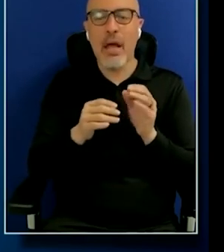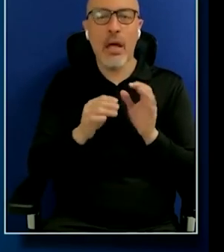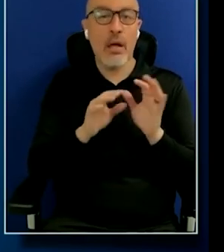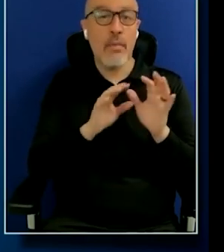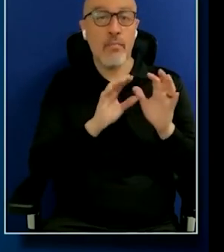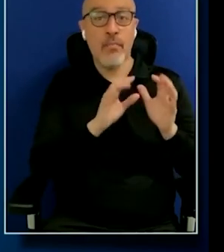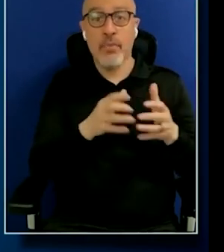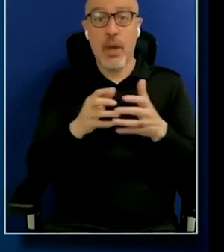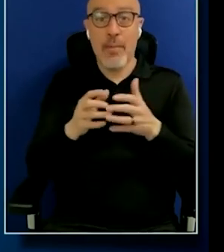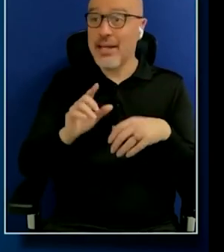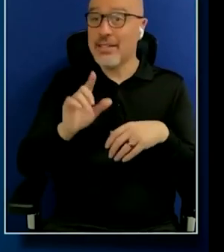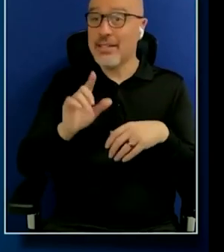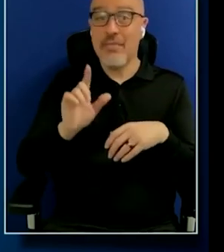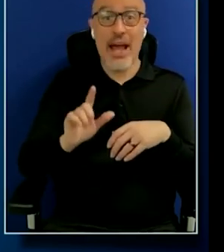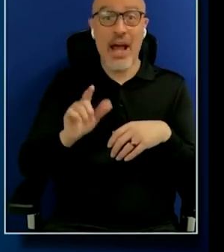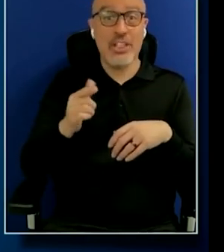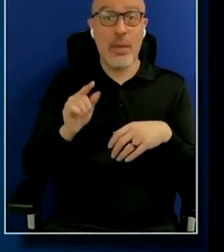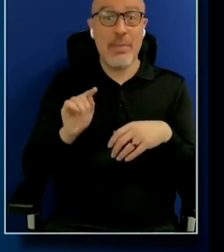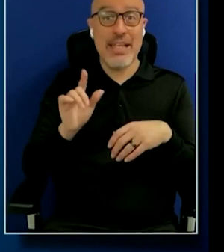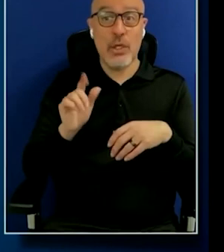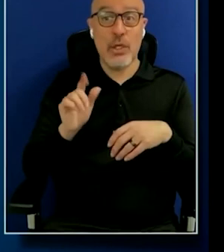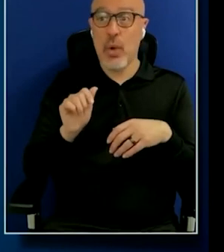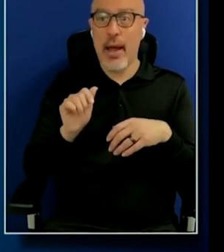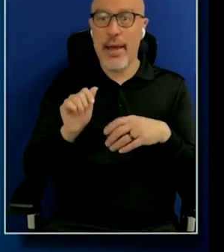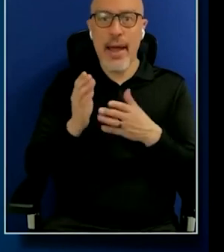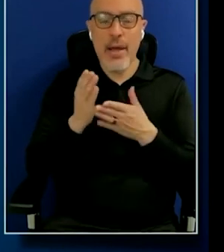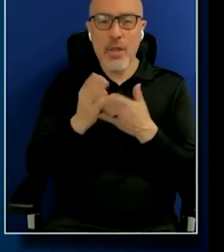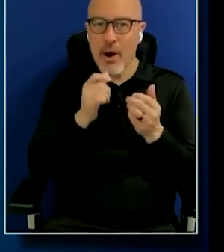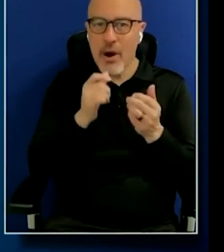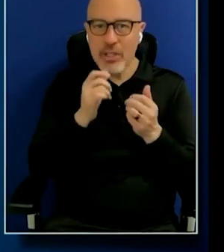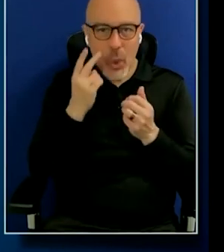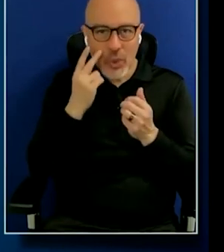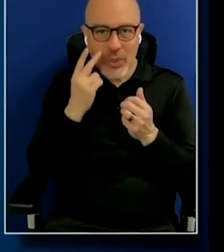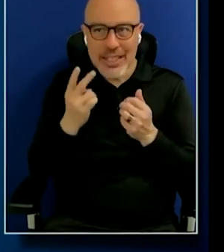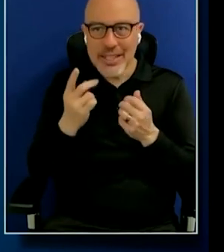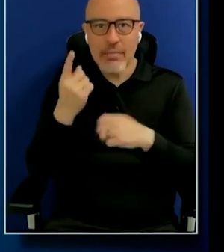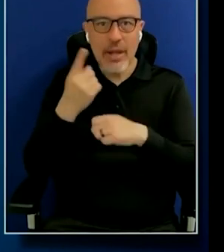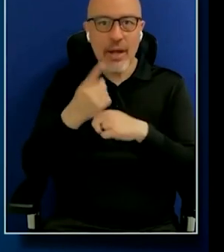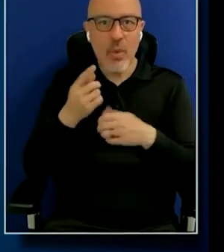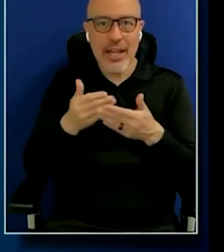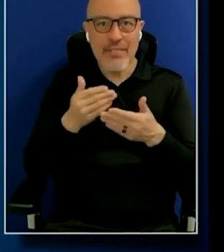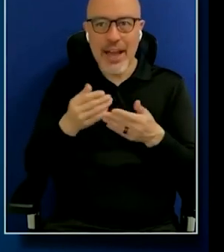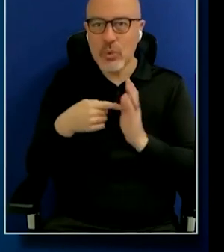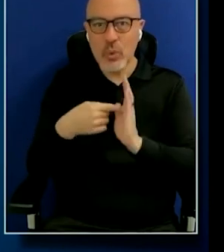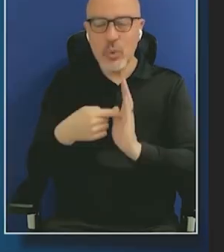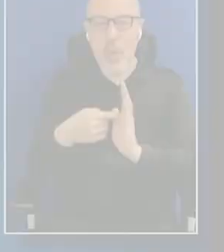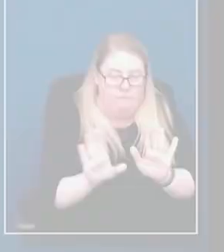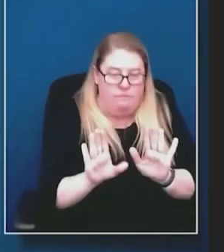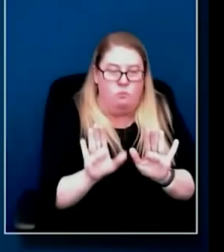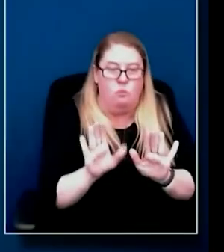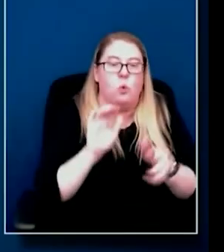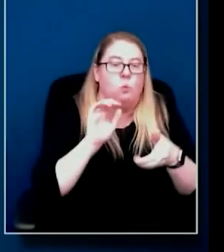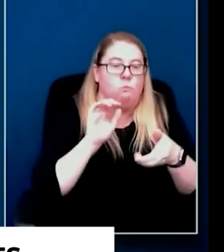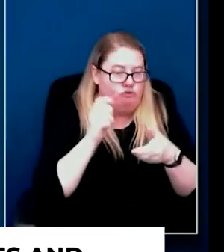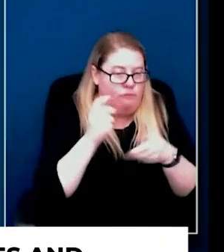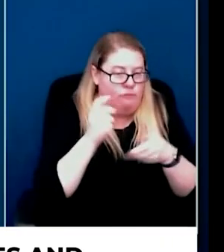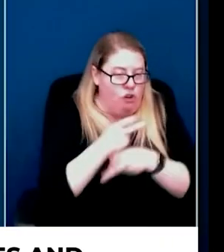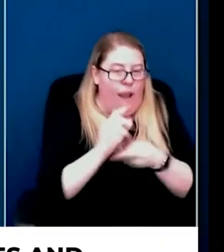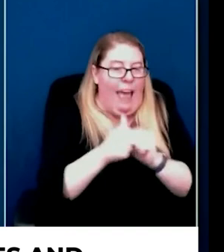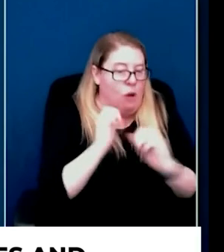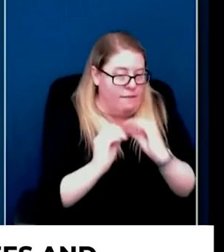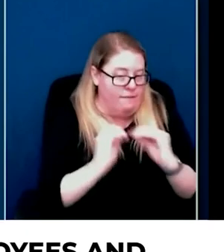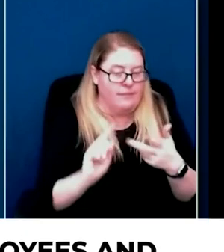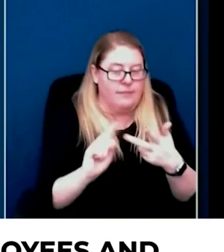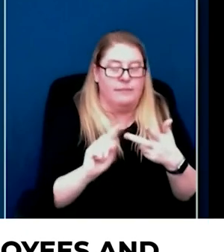LGBTQ community that you don't see. I was like, I want to get, like, gay advanced, and then I realized, like, oh, shit, we need to go back to, like, gay 101. The other big area is